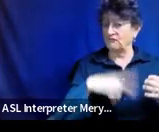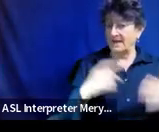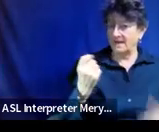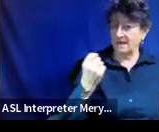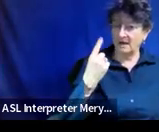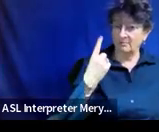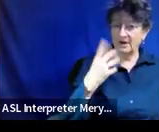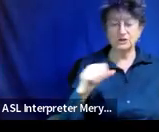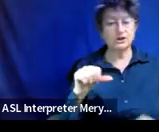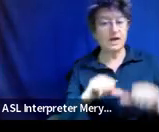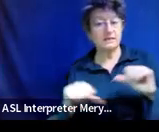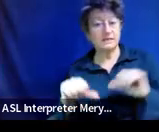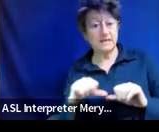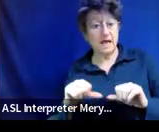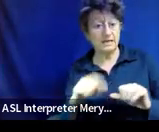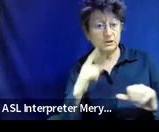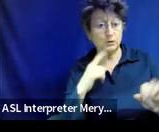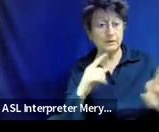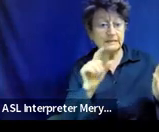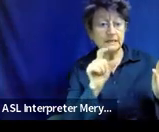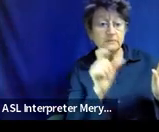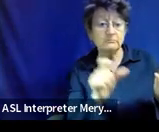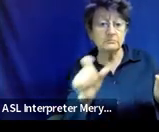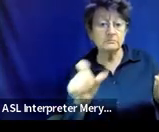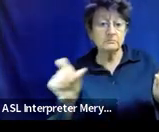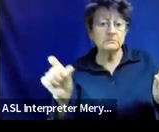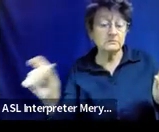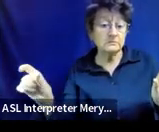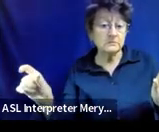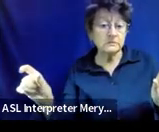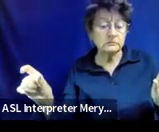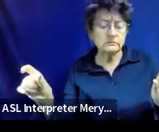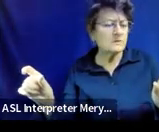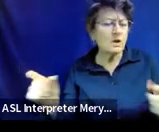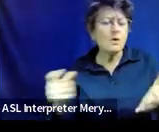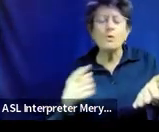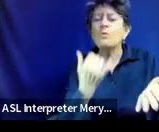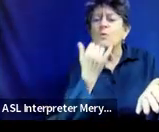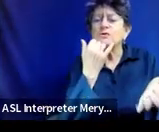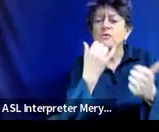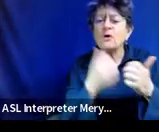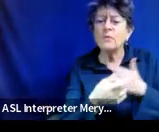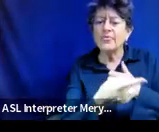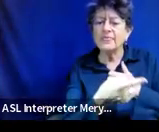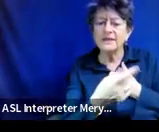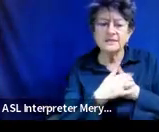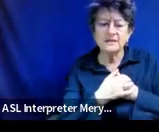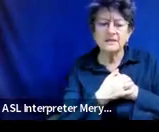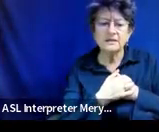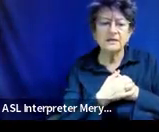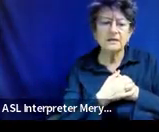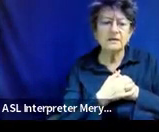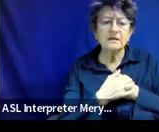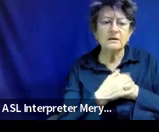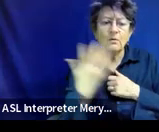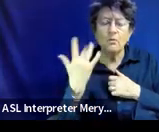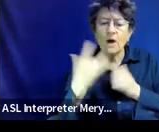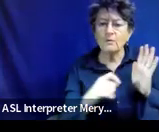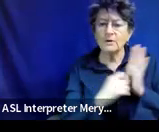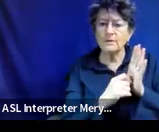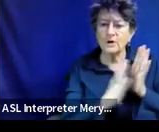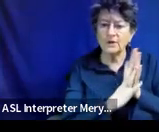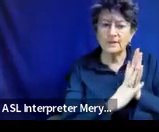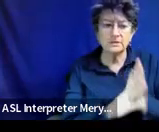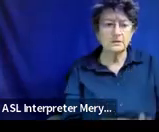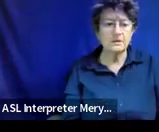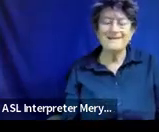can see the things filled out across the row. So what is wrong with this? Why would we mark those? Right? Not